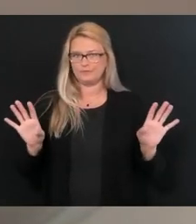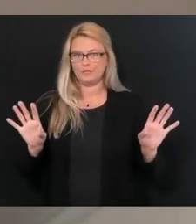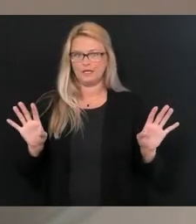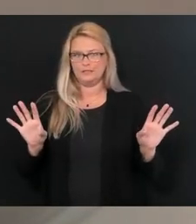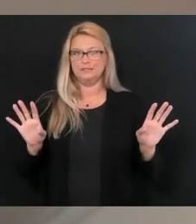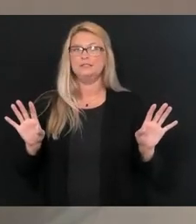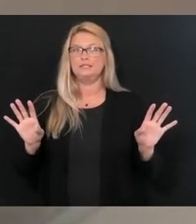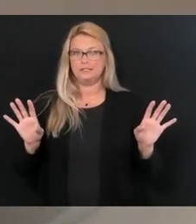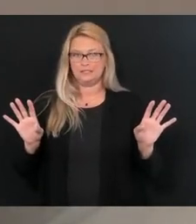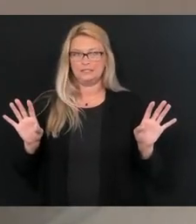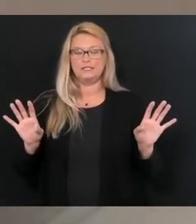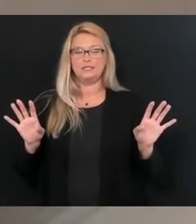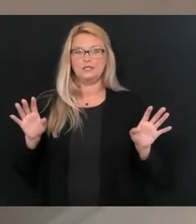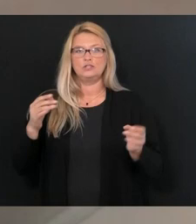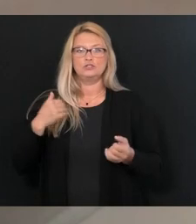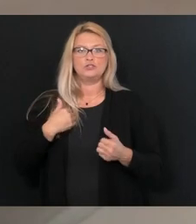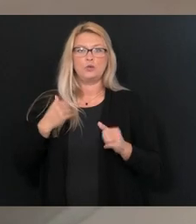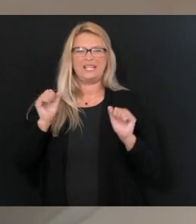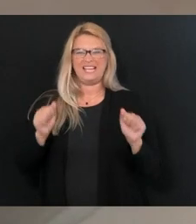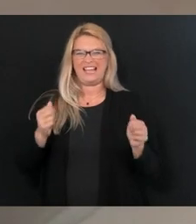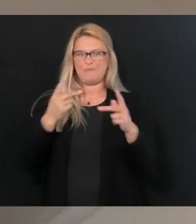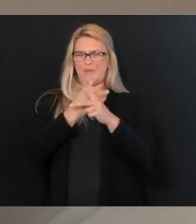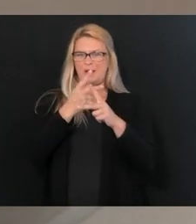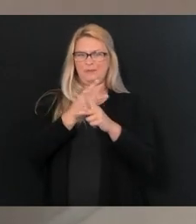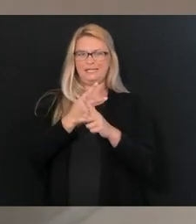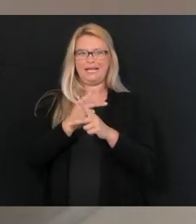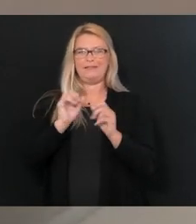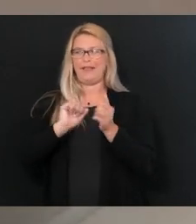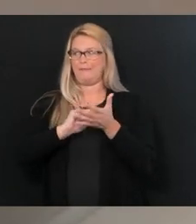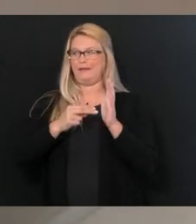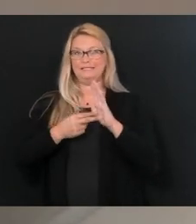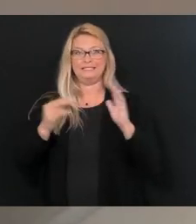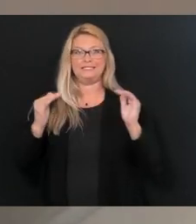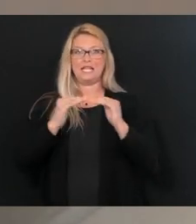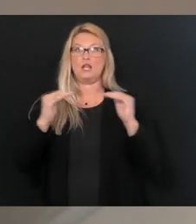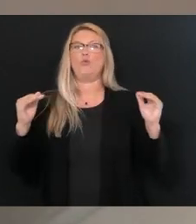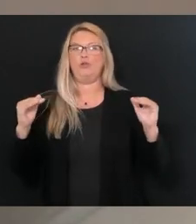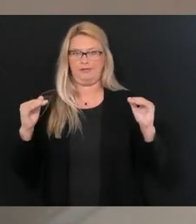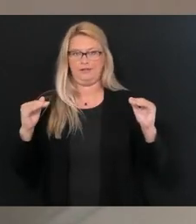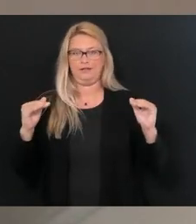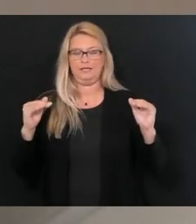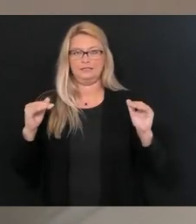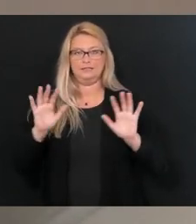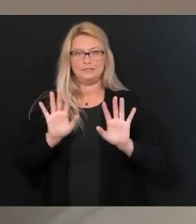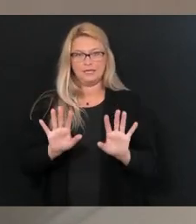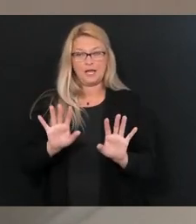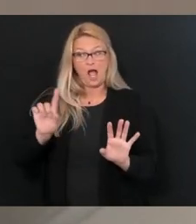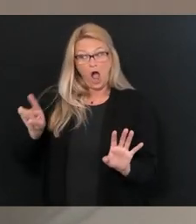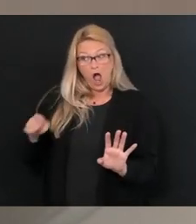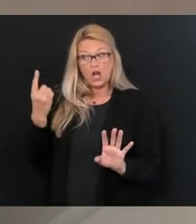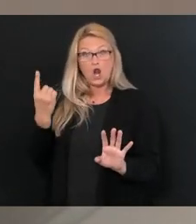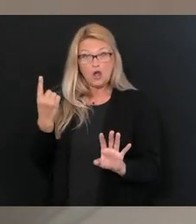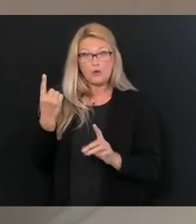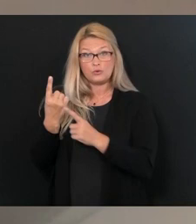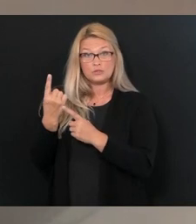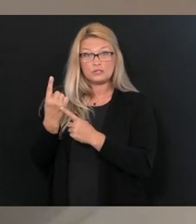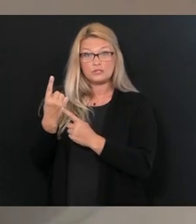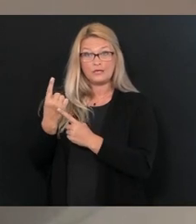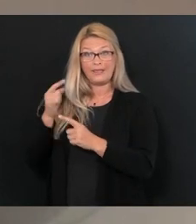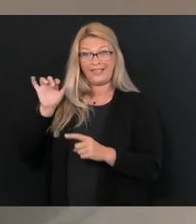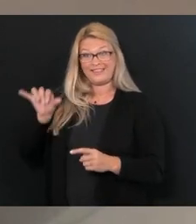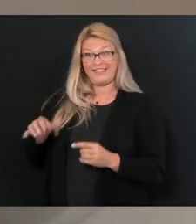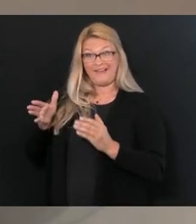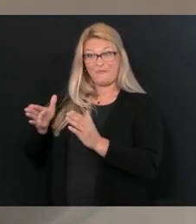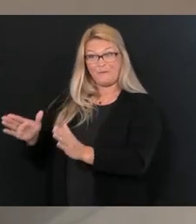100,000 or down to 100,000, so it's equal. The problem with doing that alone, though, as the governor